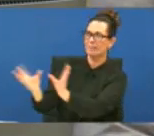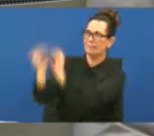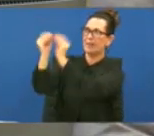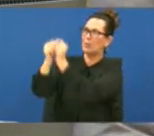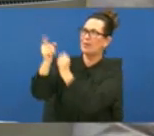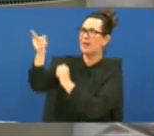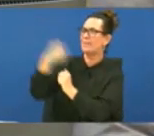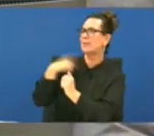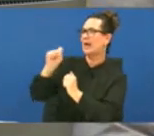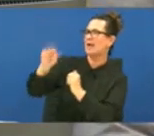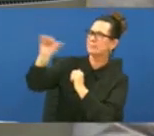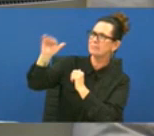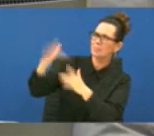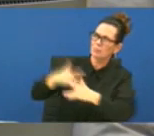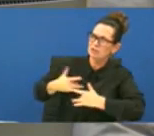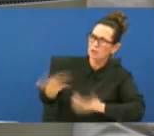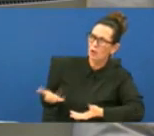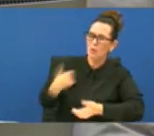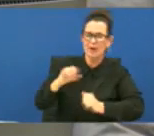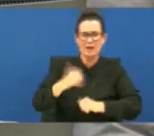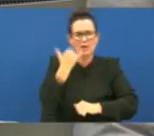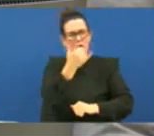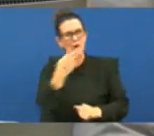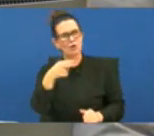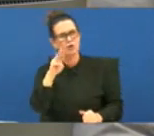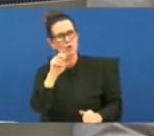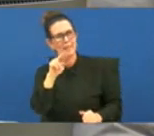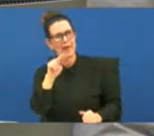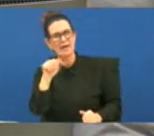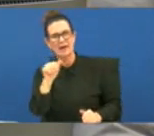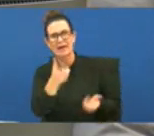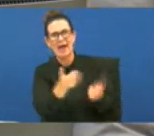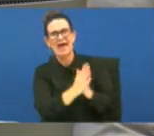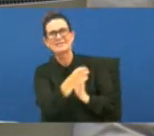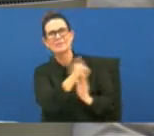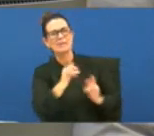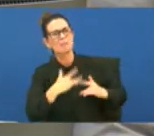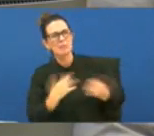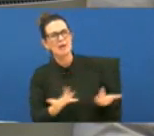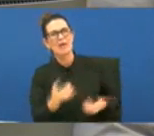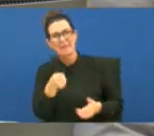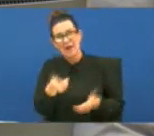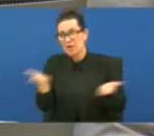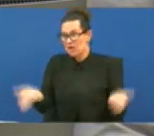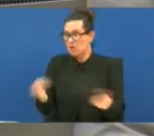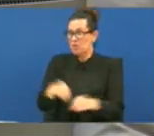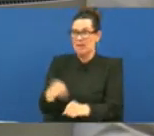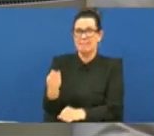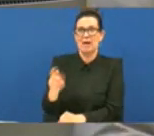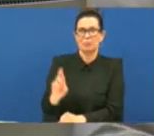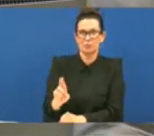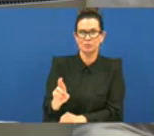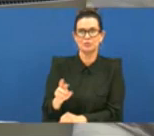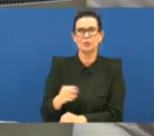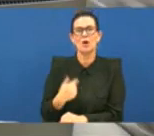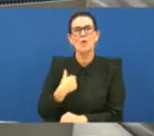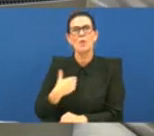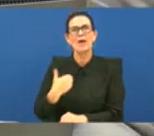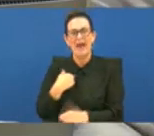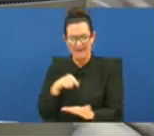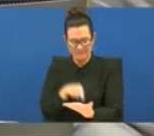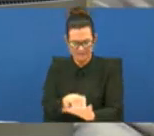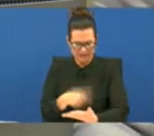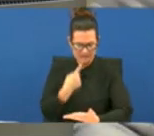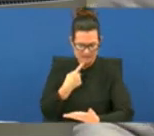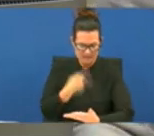them what's going on we can call humana and ask them the same thing they're based here in baton rouge we can go and find them we have an asterisk right here